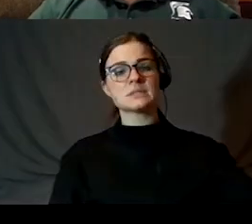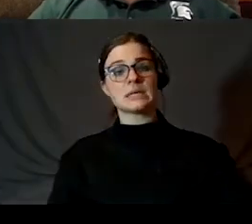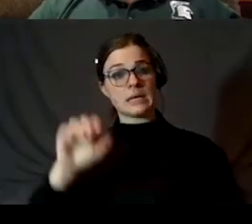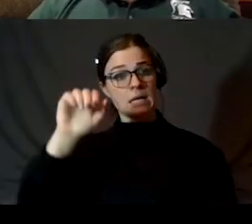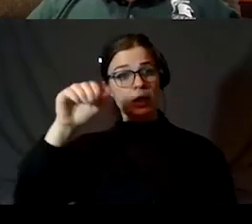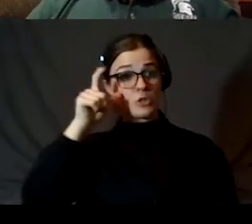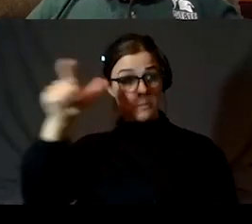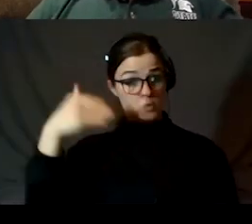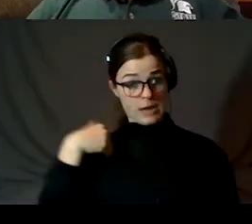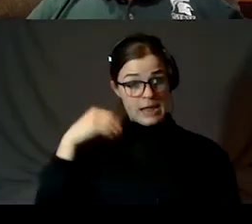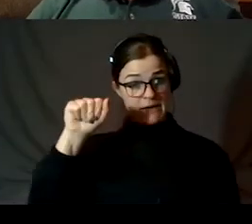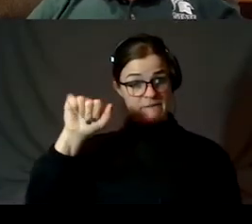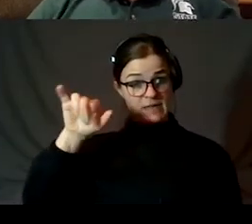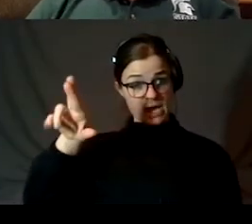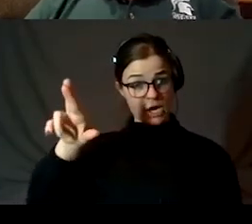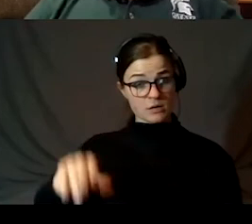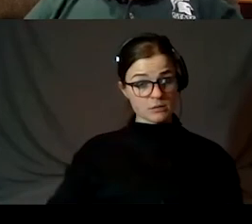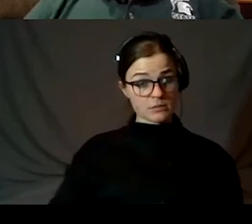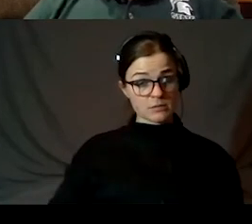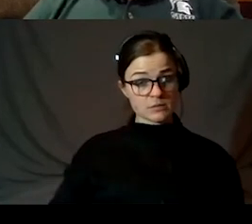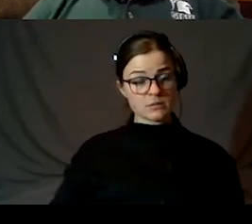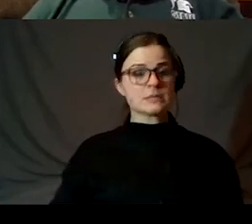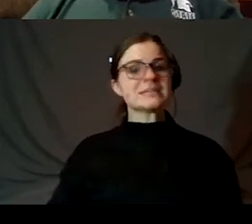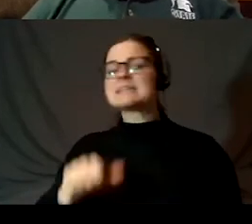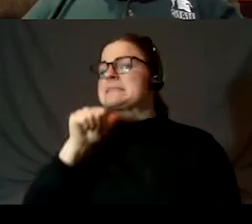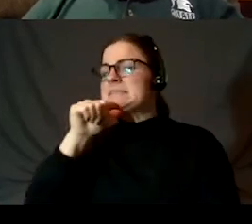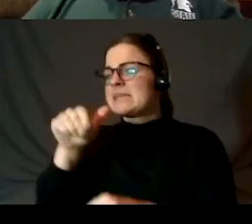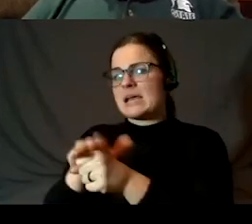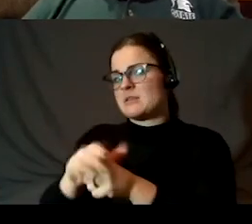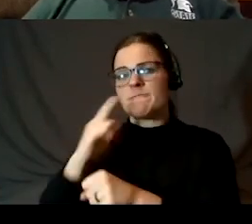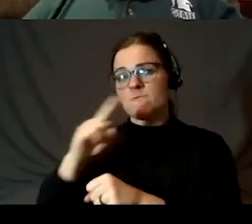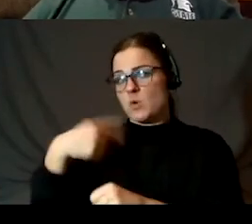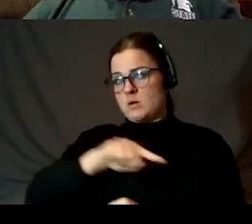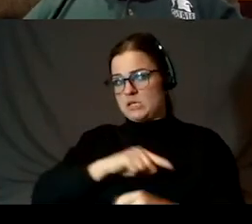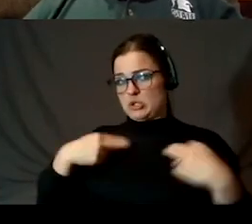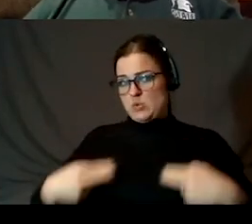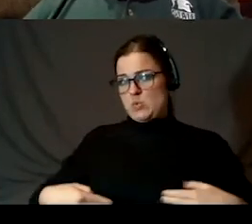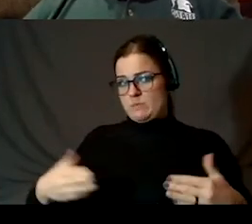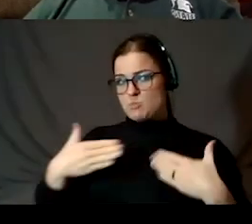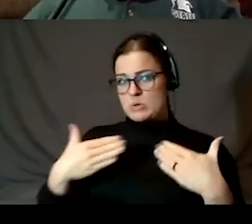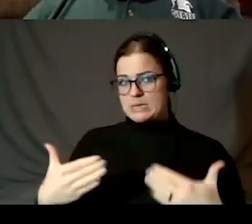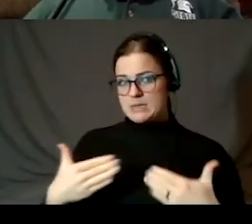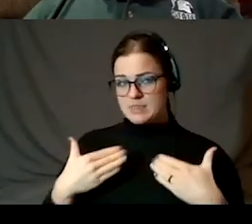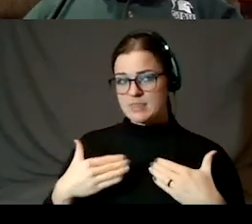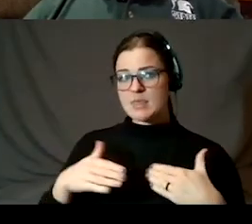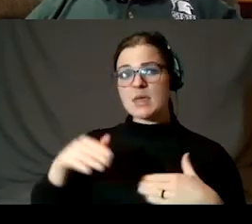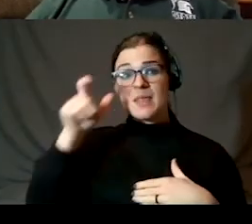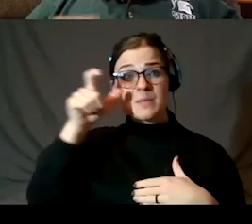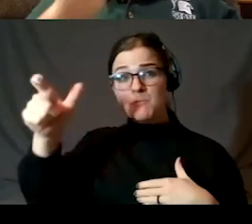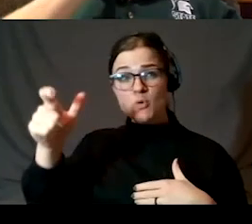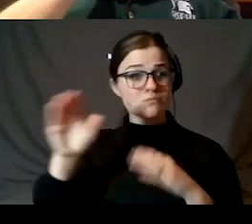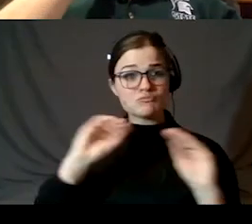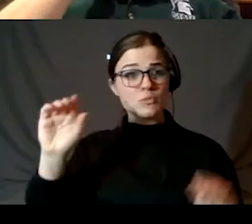moon? There is not enough air for us to breathe and the moon has no atmosphere to speak of.